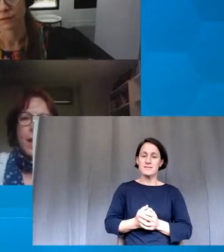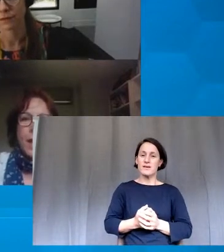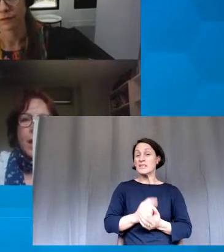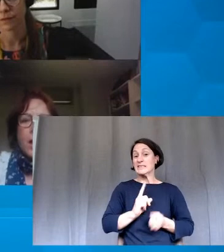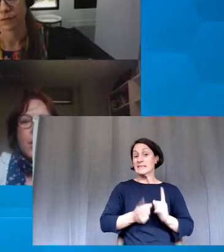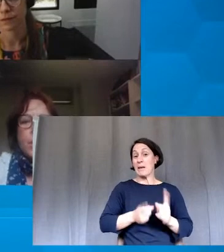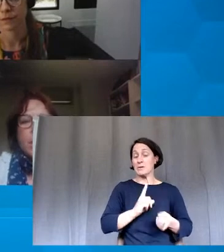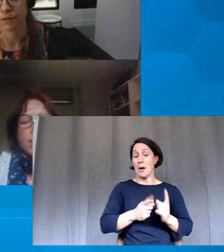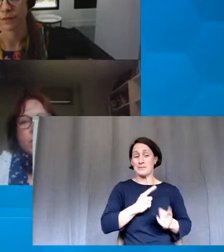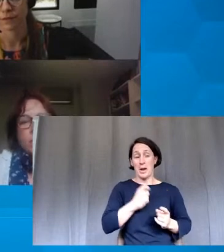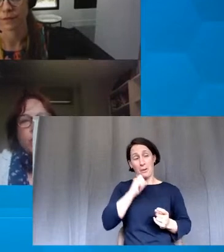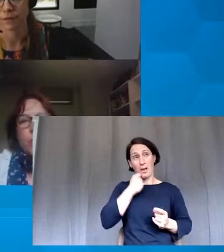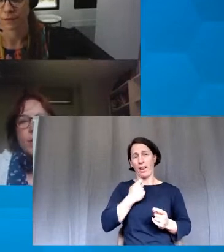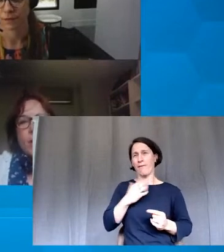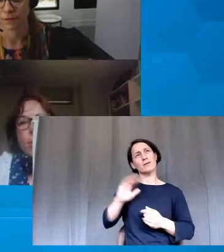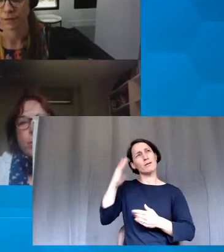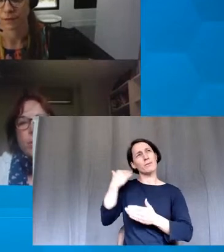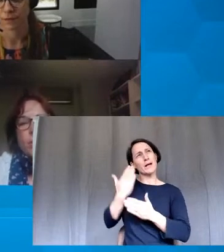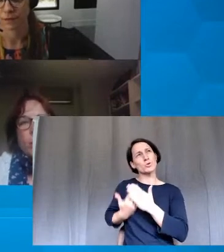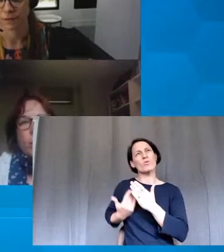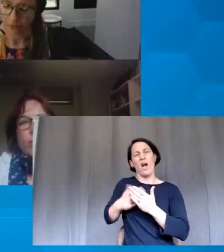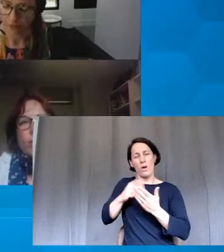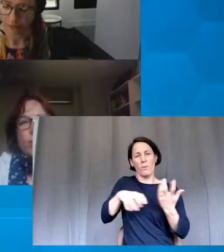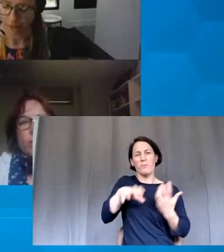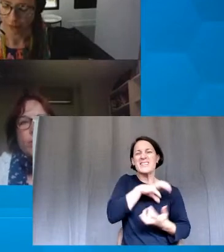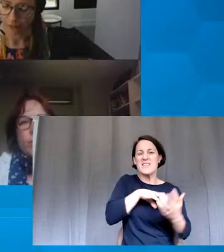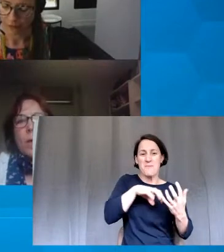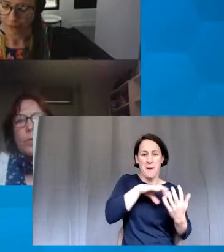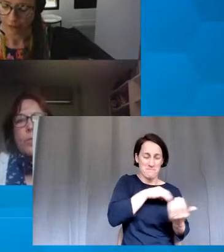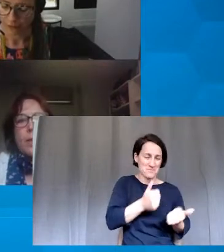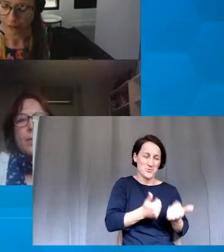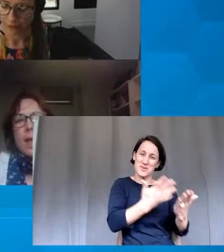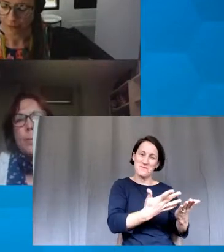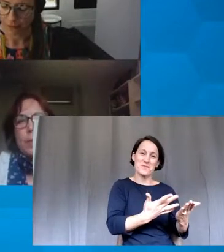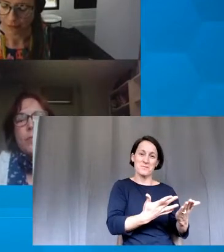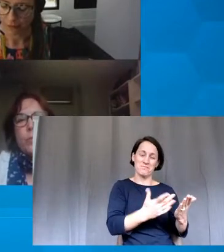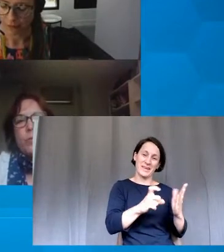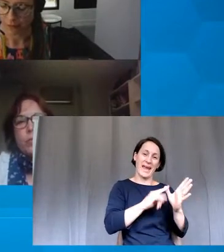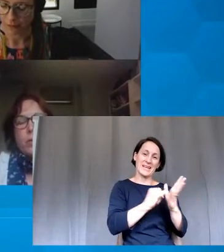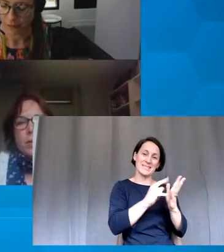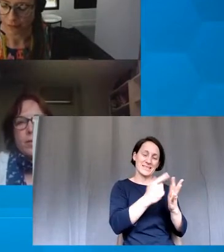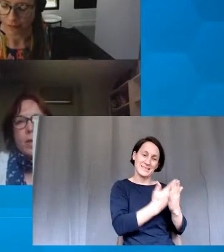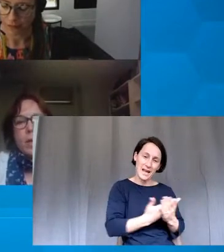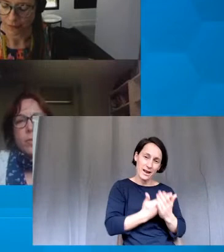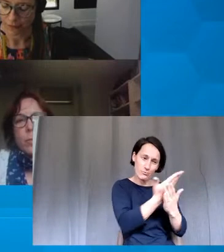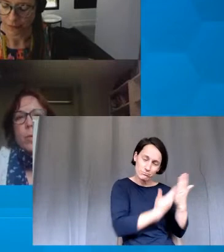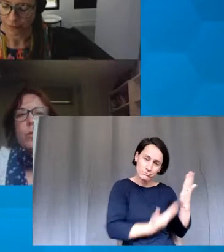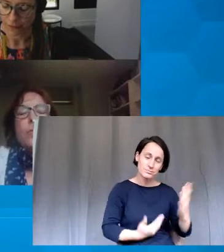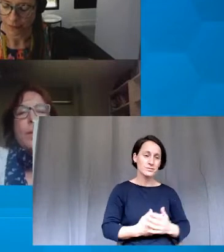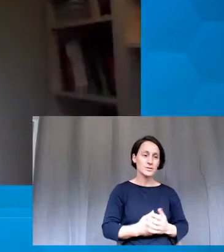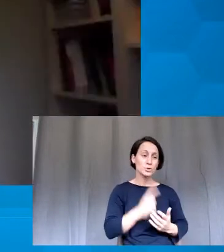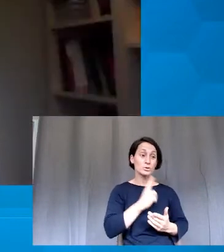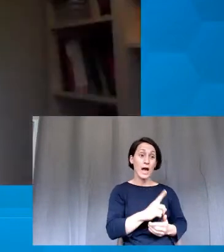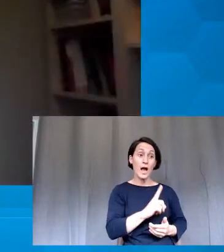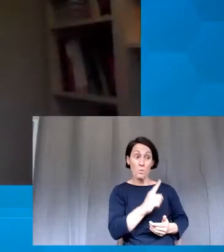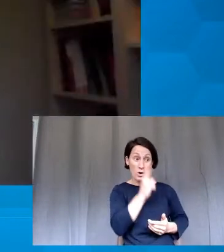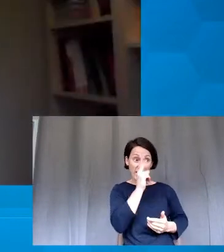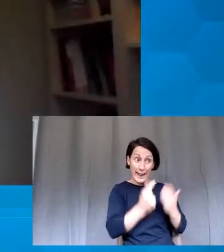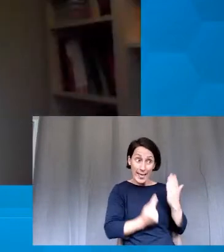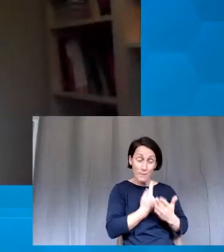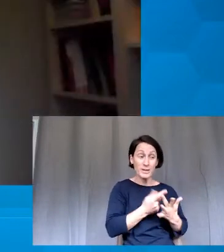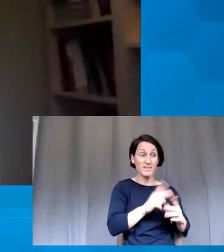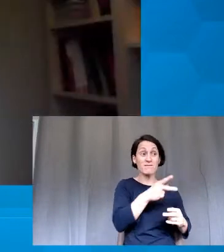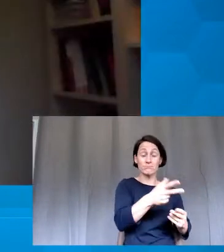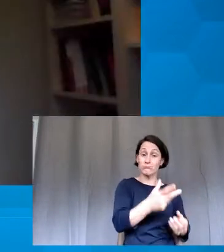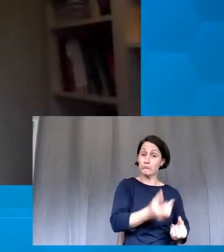study to show examples of how things can be for students from what could be perceived as